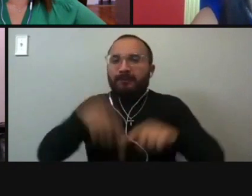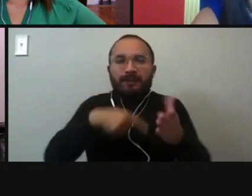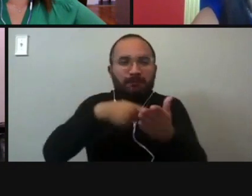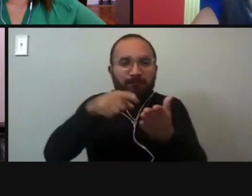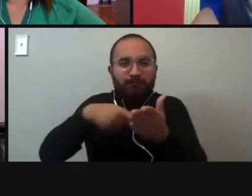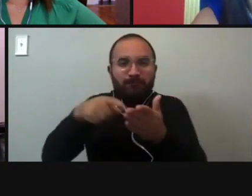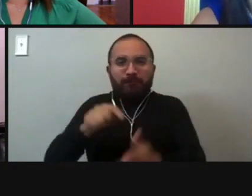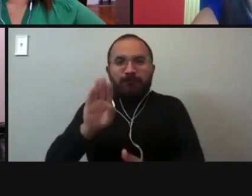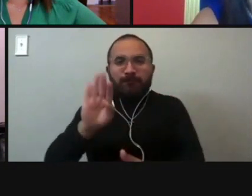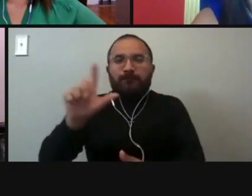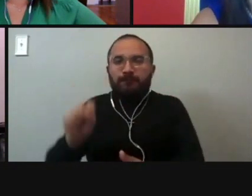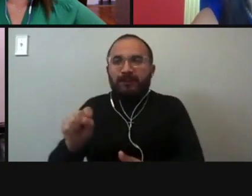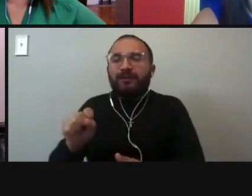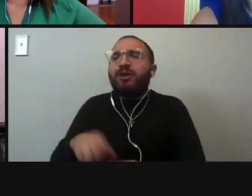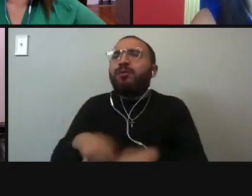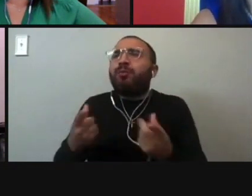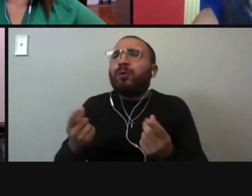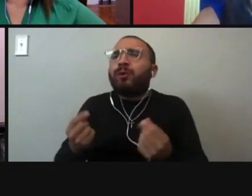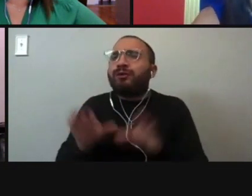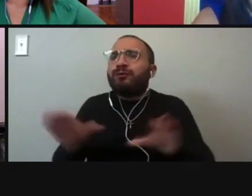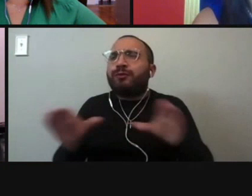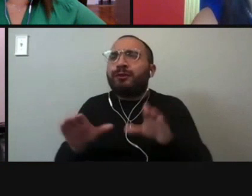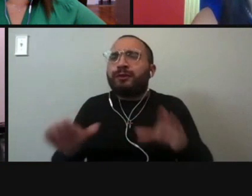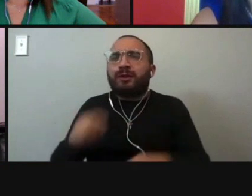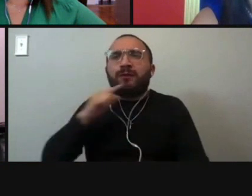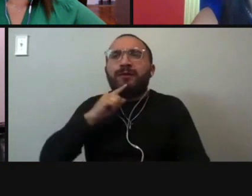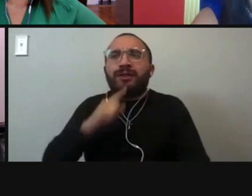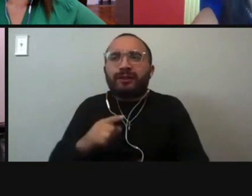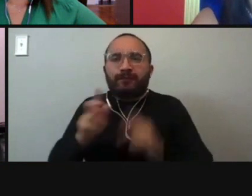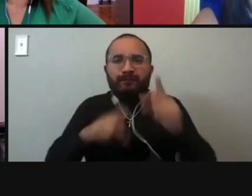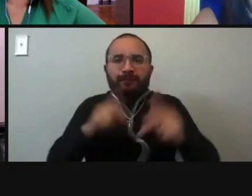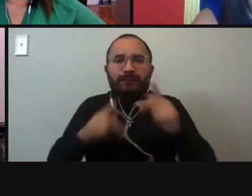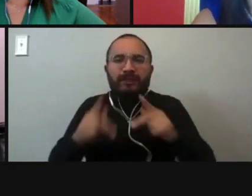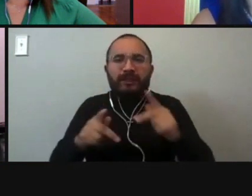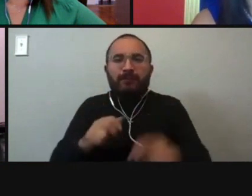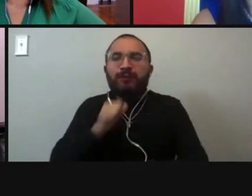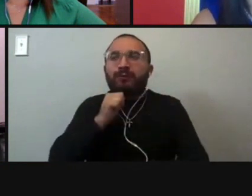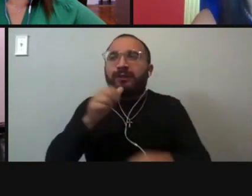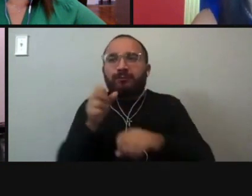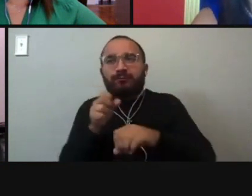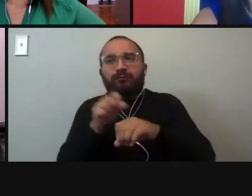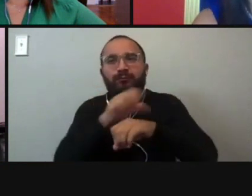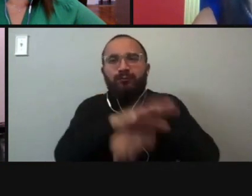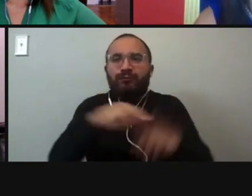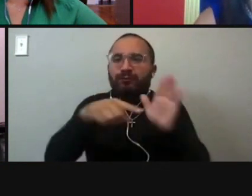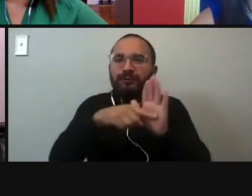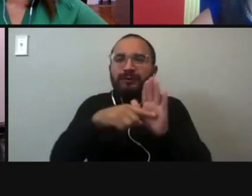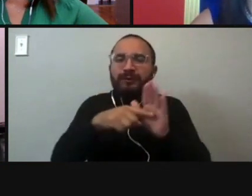to ensure that Bexar County residents receive the relief that they need from being affected by the COVID-19 pandemic?